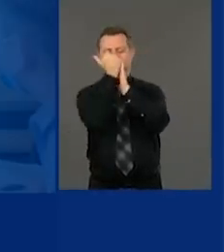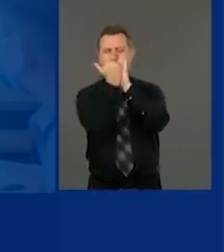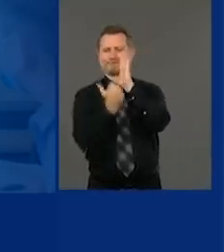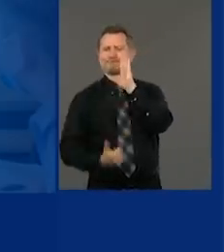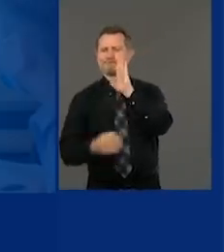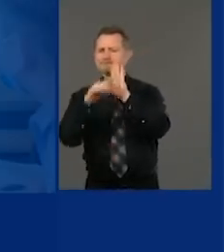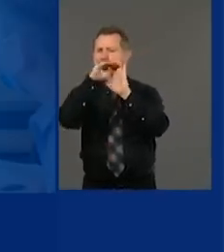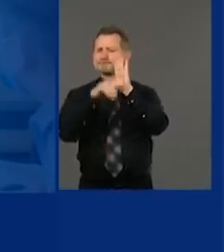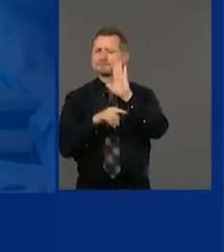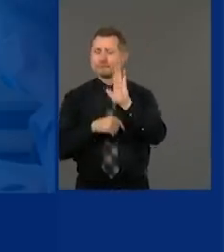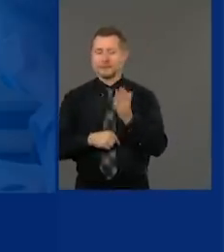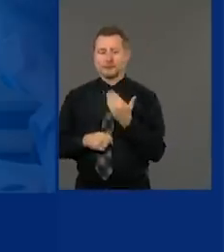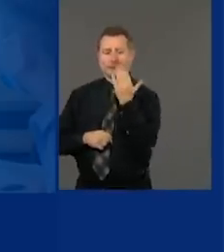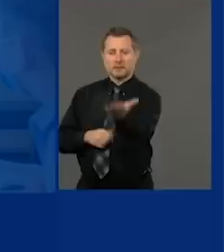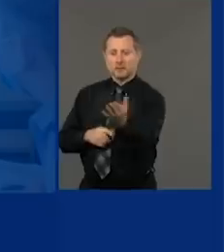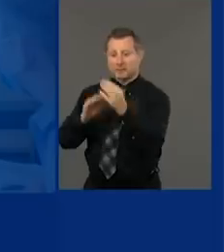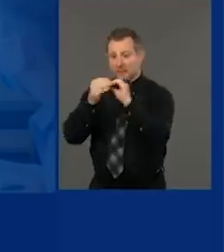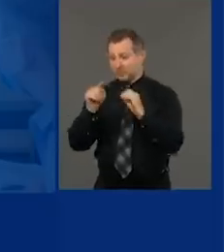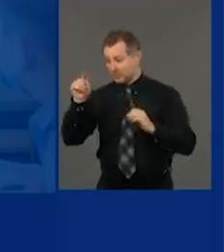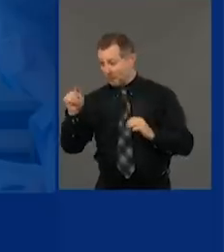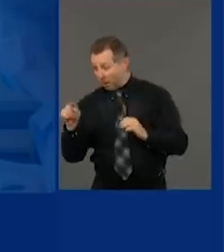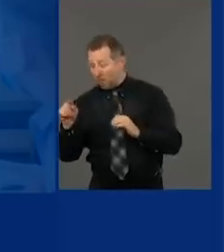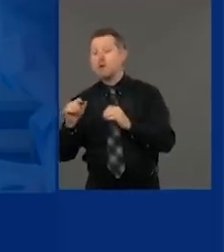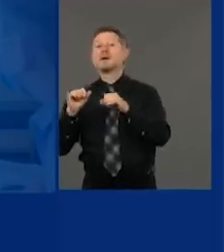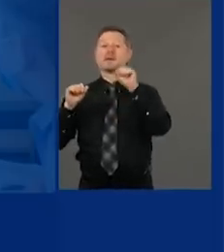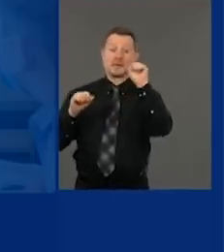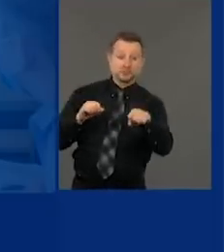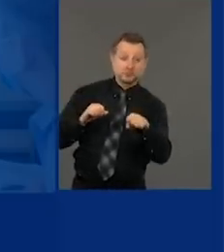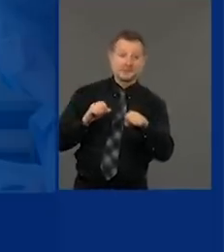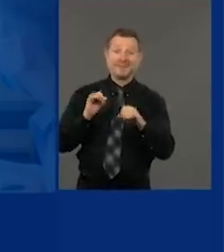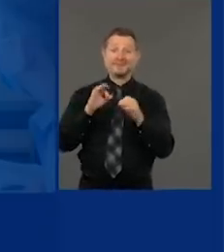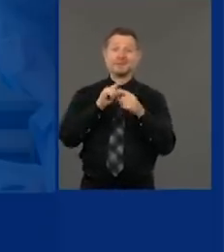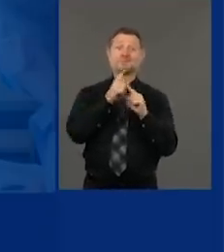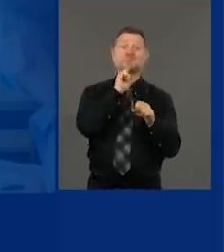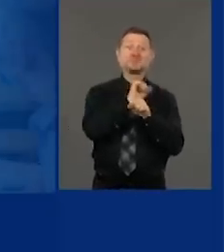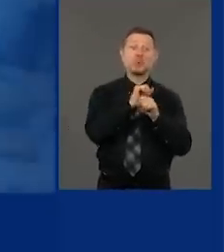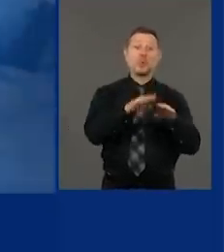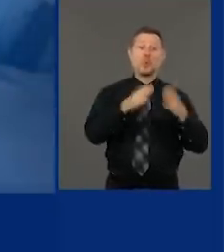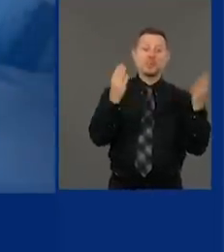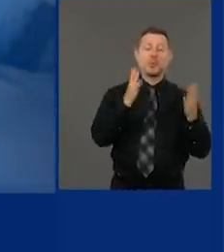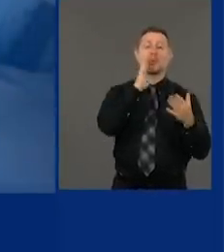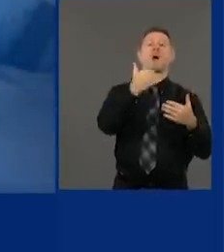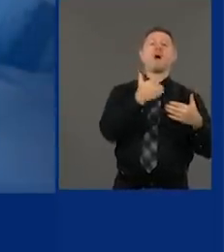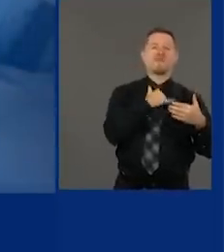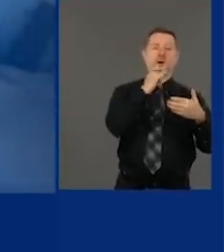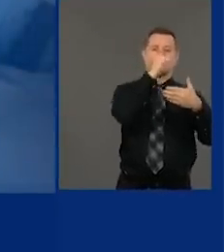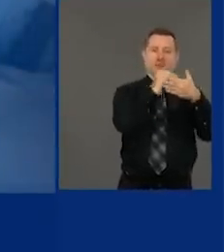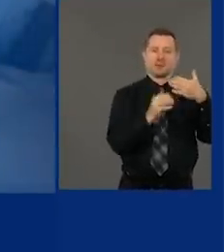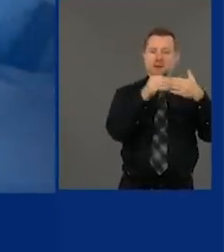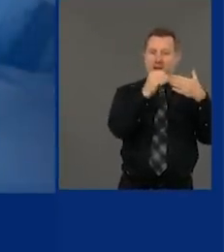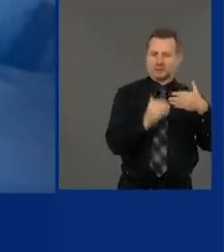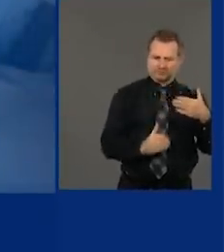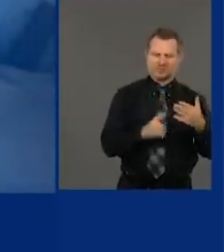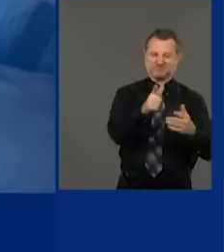reopens. If it reopens, the second question is how, and that will be done by state guidelines.